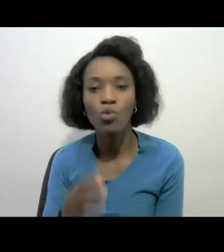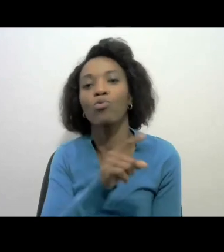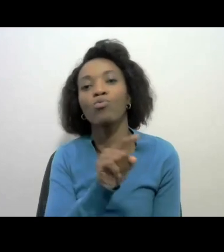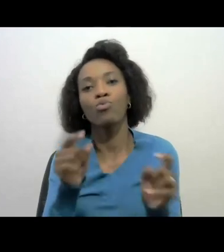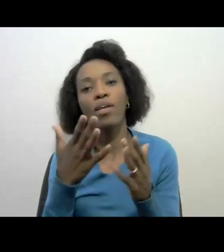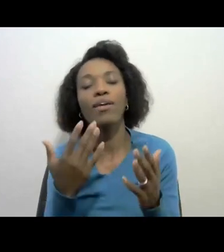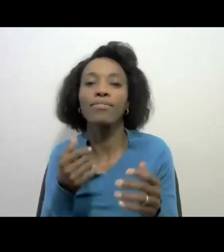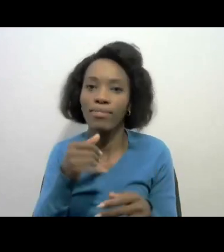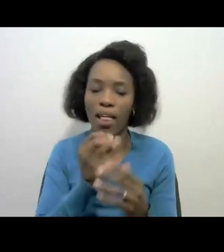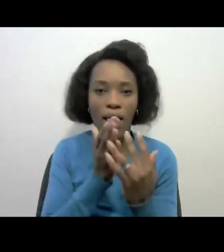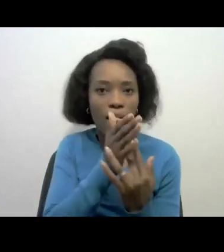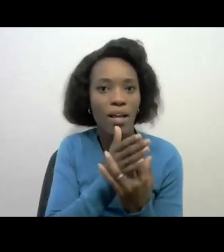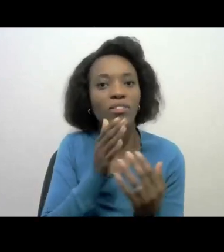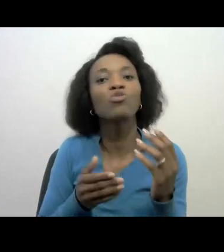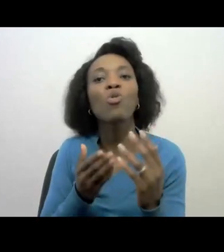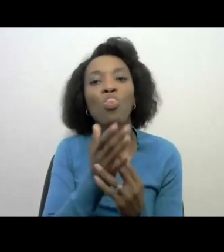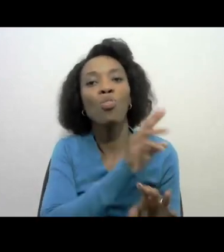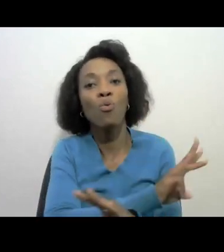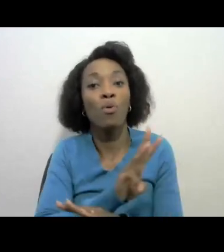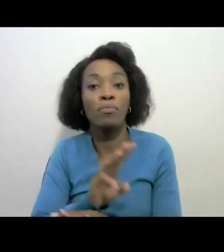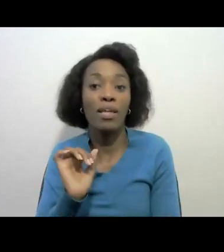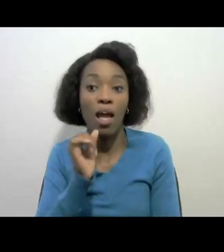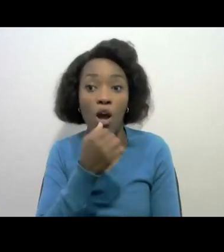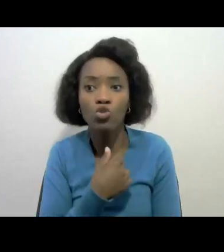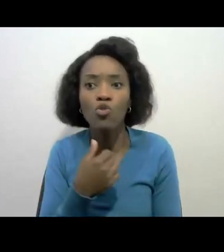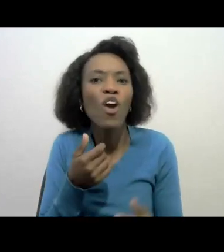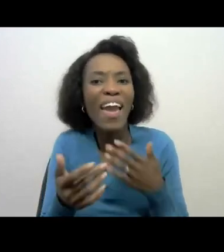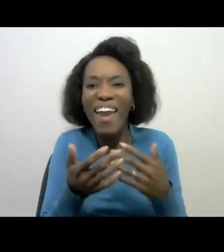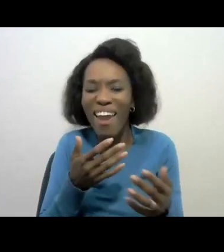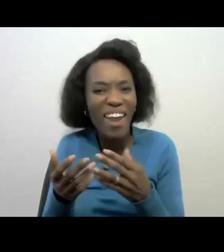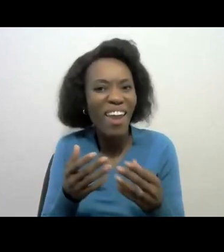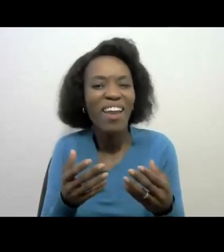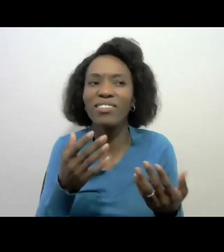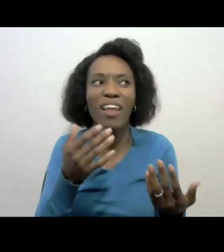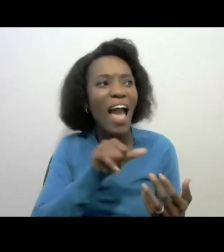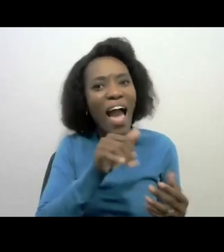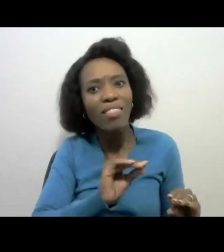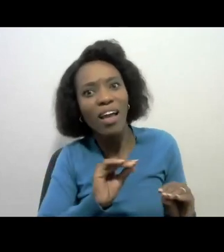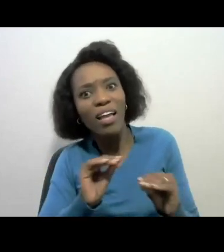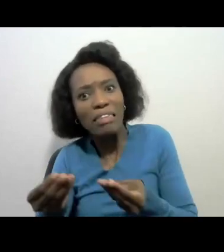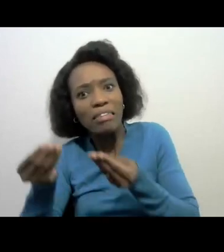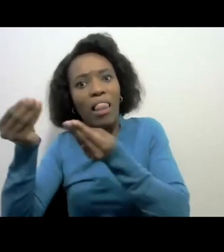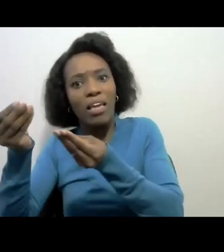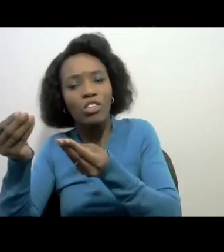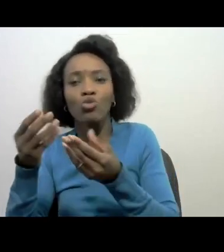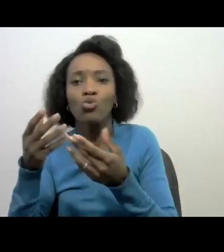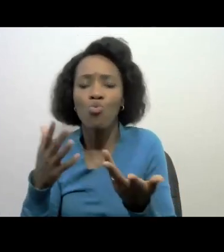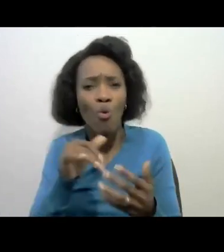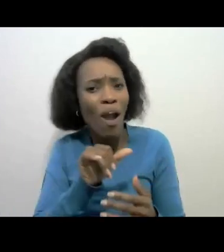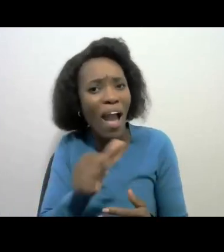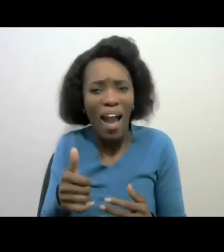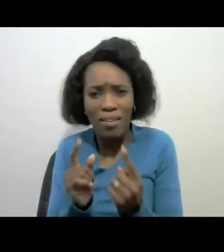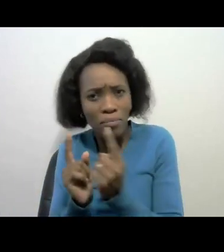our our website. For any escalation or for any interaction that you like to do, SAS has a dedicated